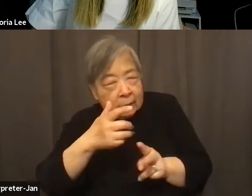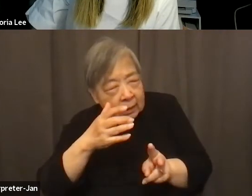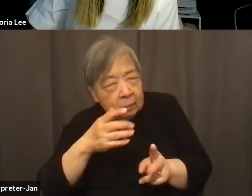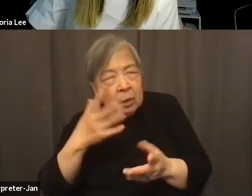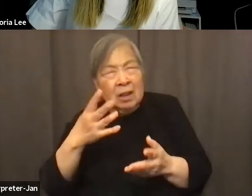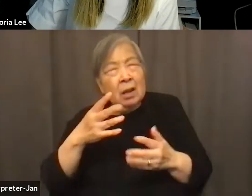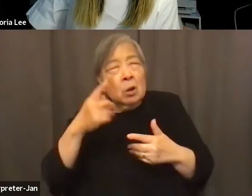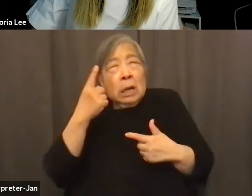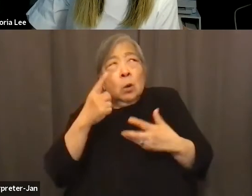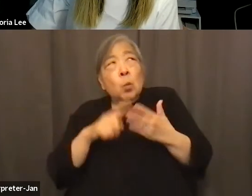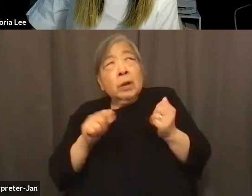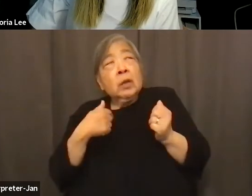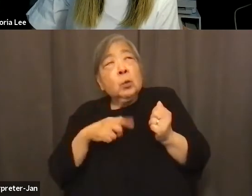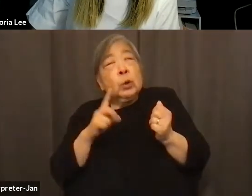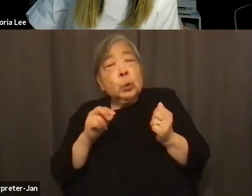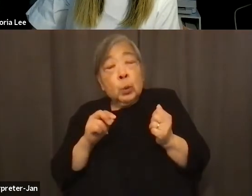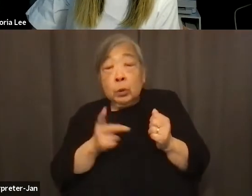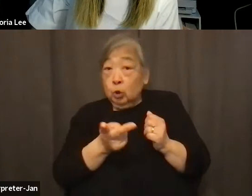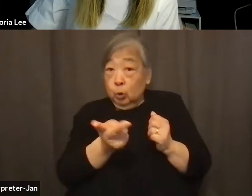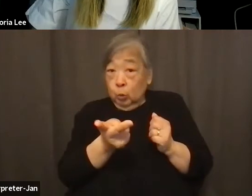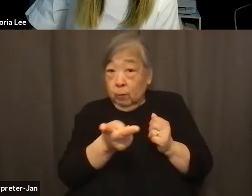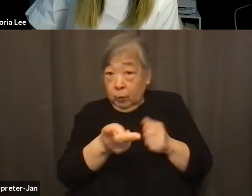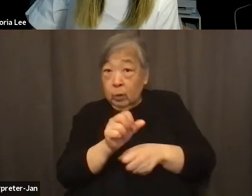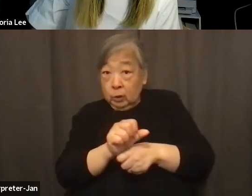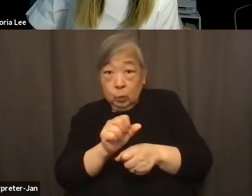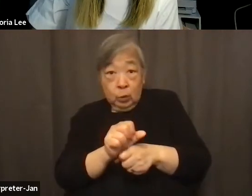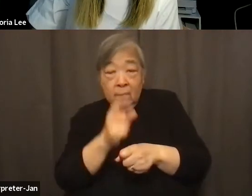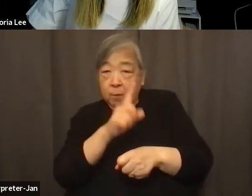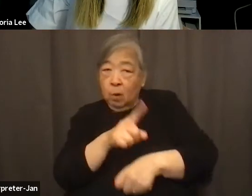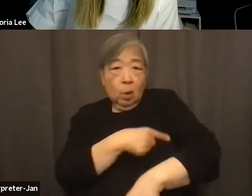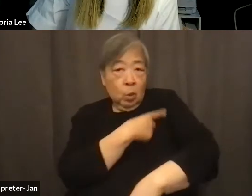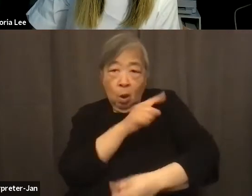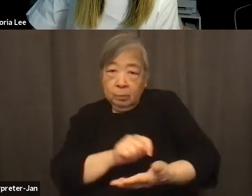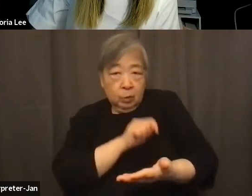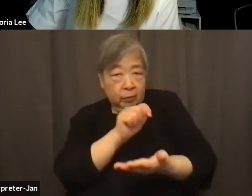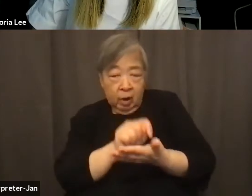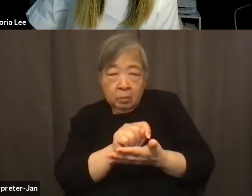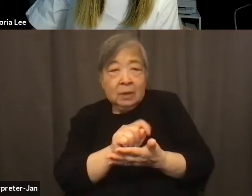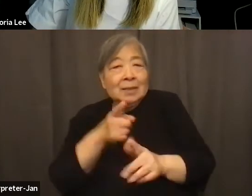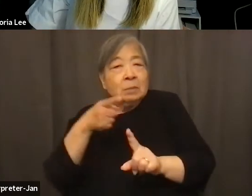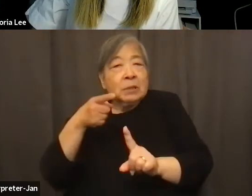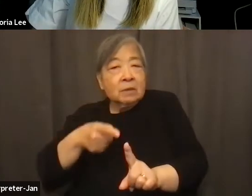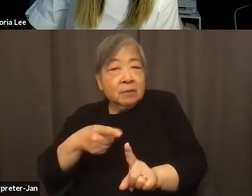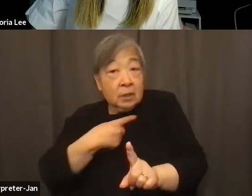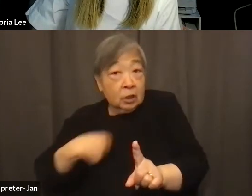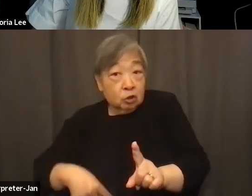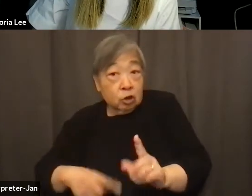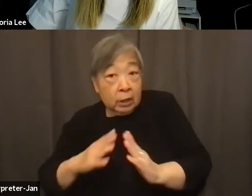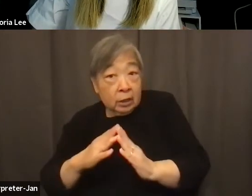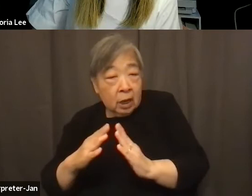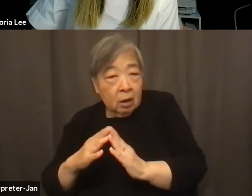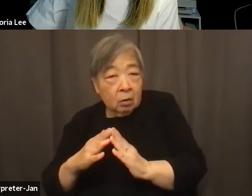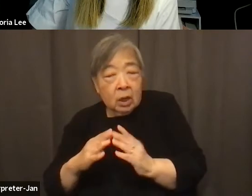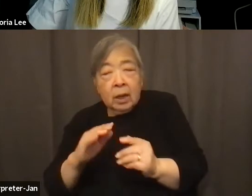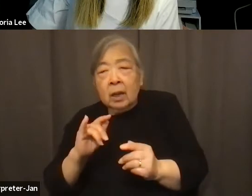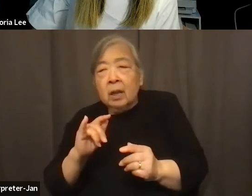right? And so, as the two of you have been working over a long period of time, specifically in Chinatowns, if